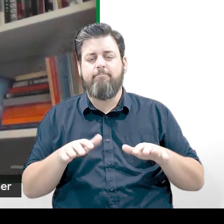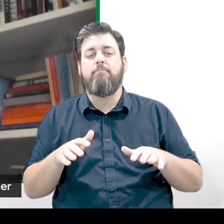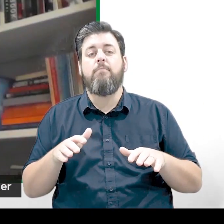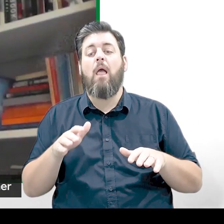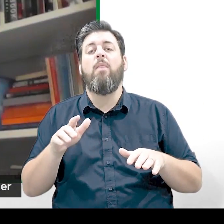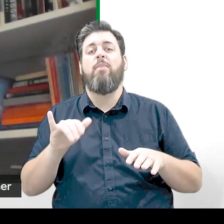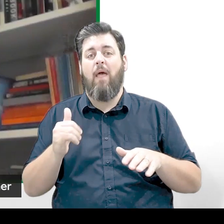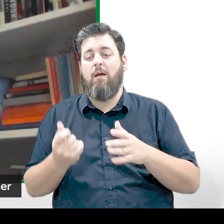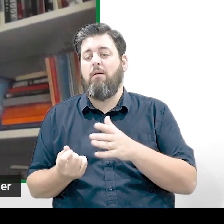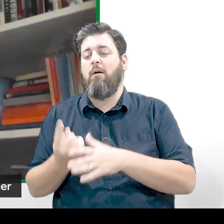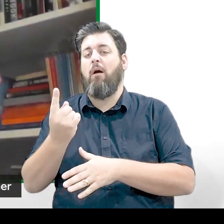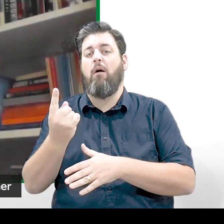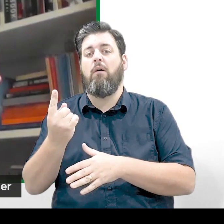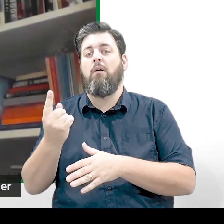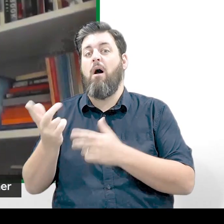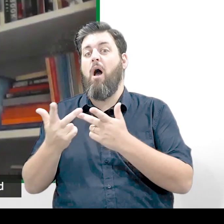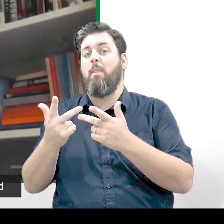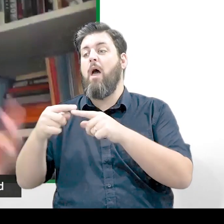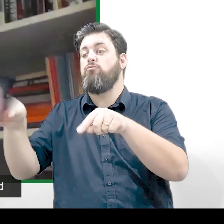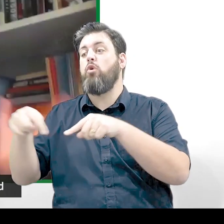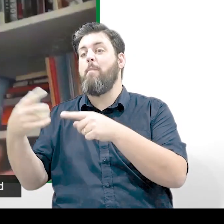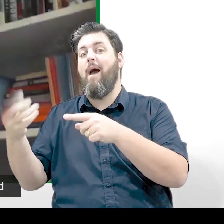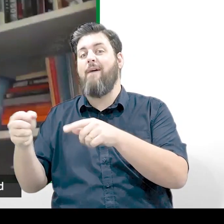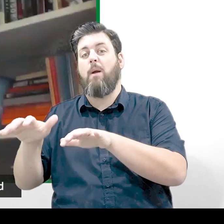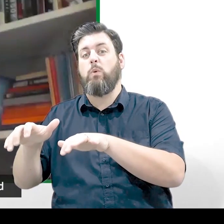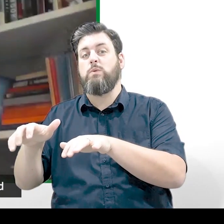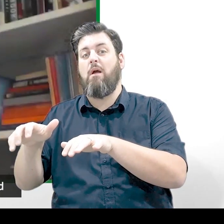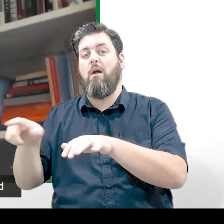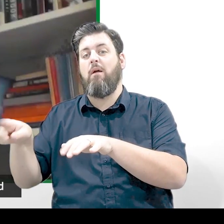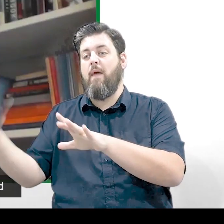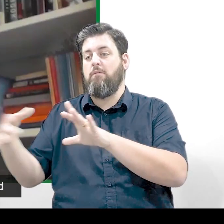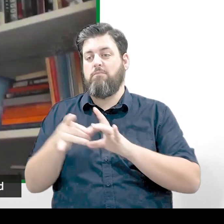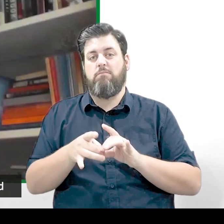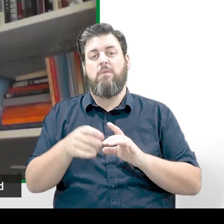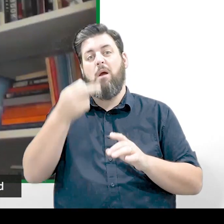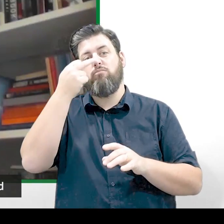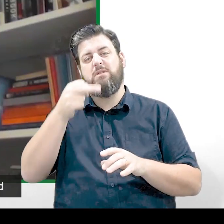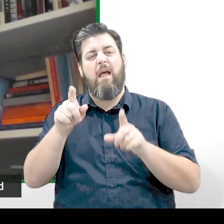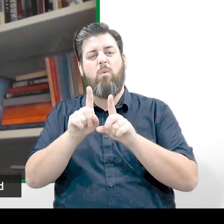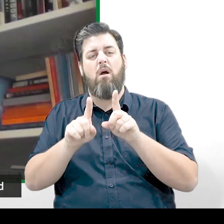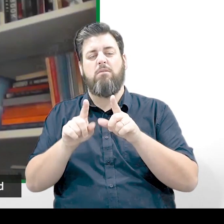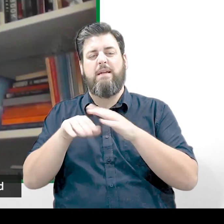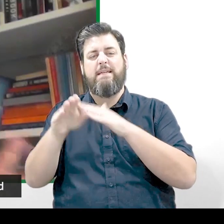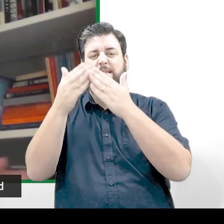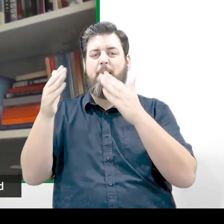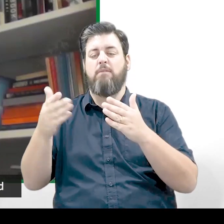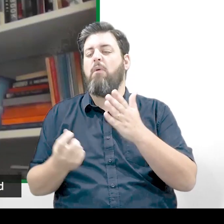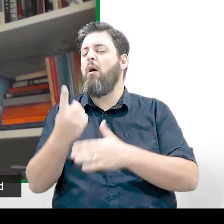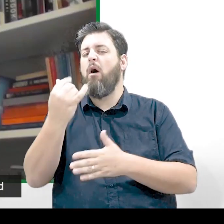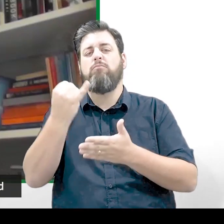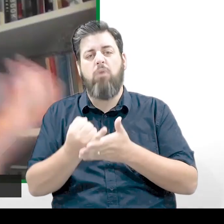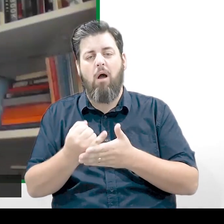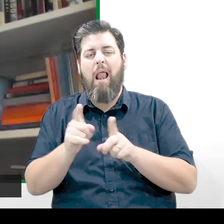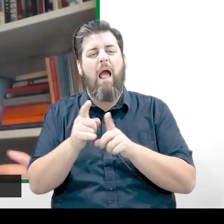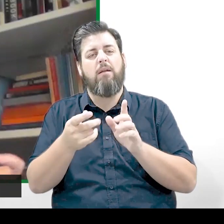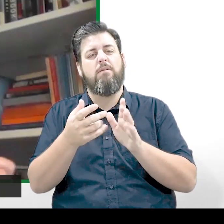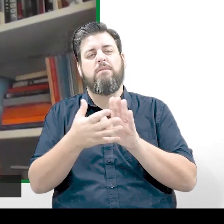And there were computers basically in another room pretending to be in space. And things would break and there